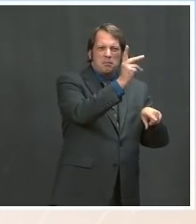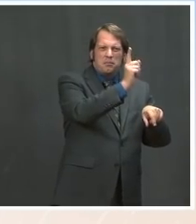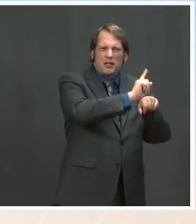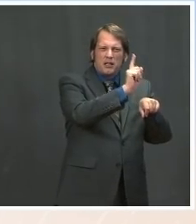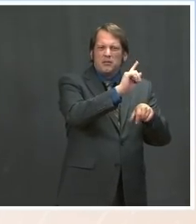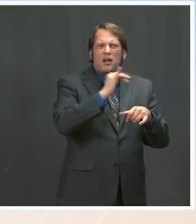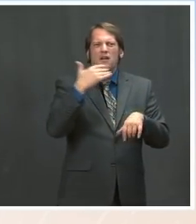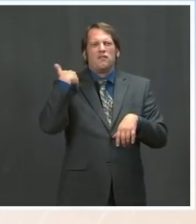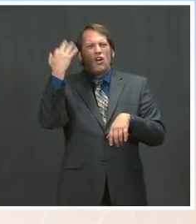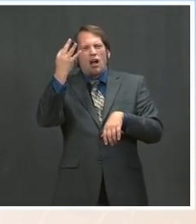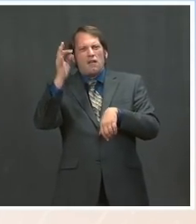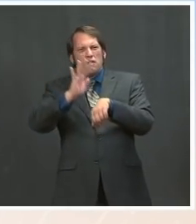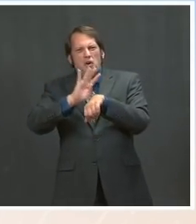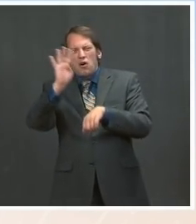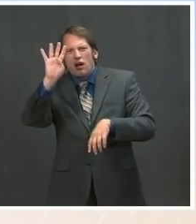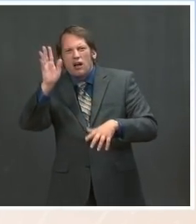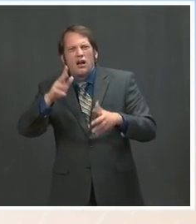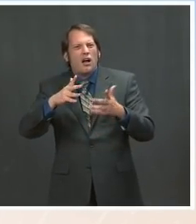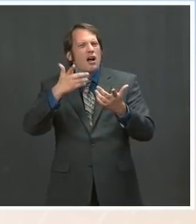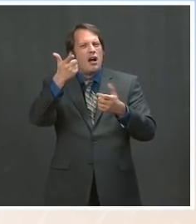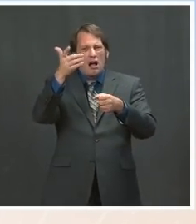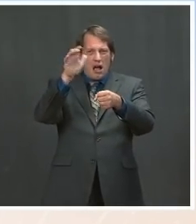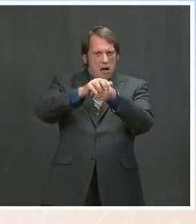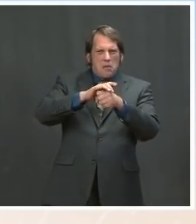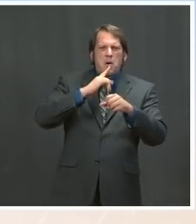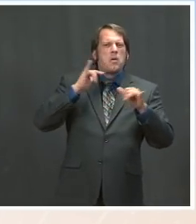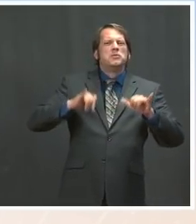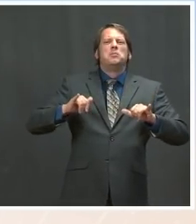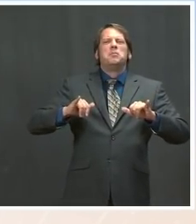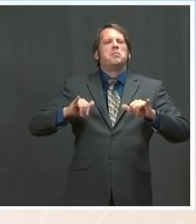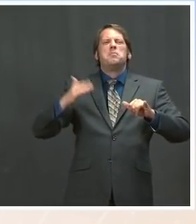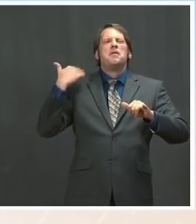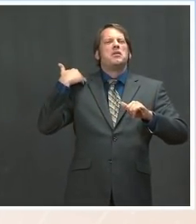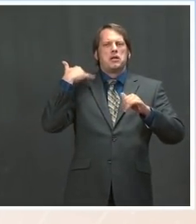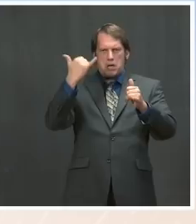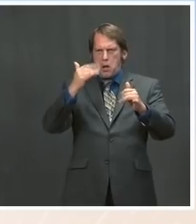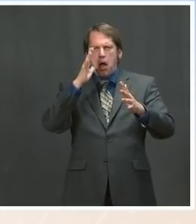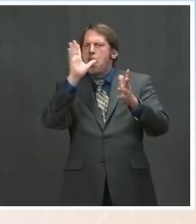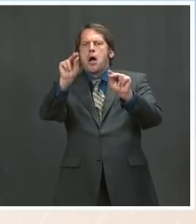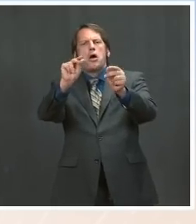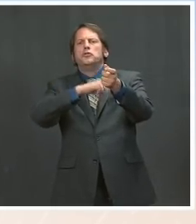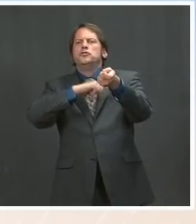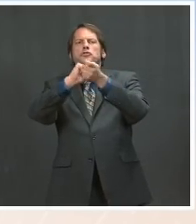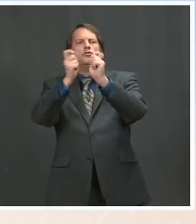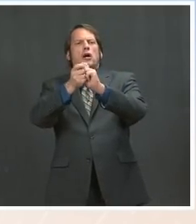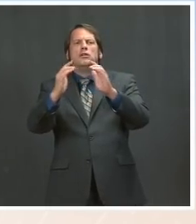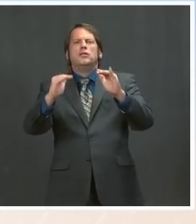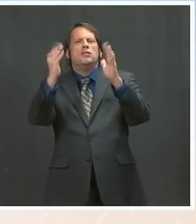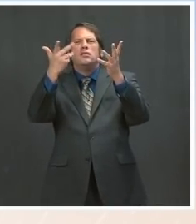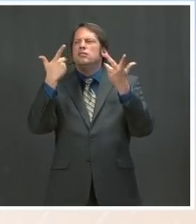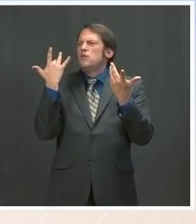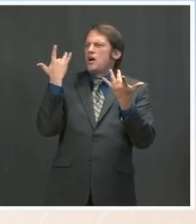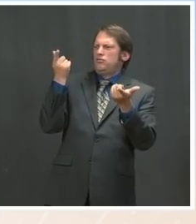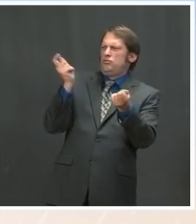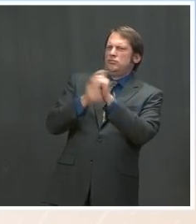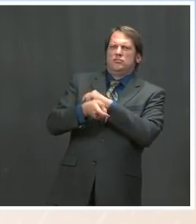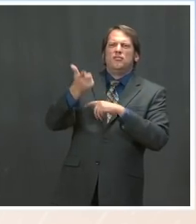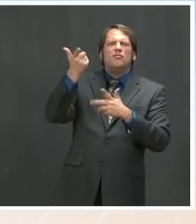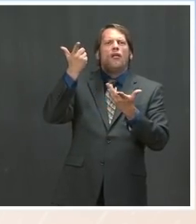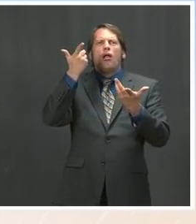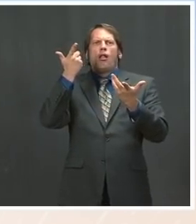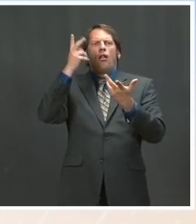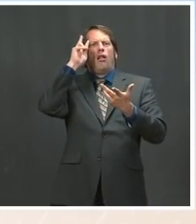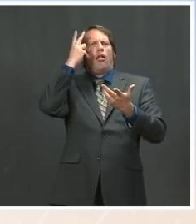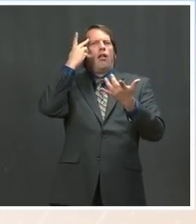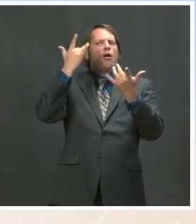raising the refugee cap to we are raising it by May 15th. What changed in those three-and-a-half hours? Ms. Well, I think, as I just